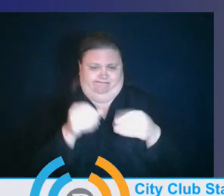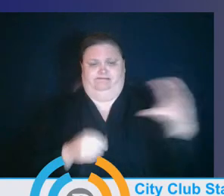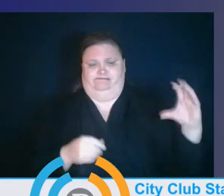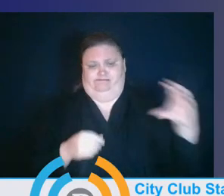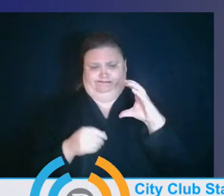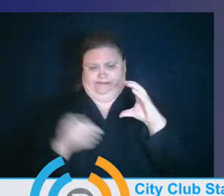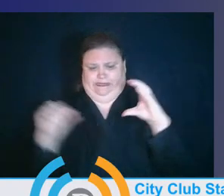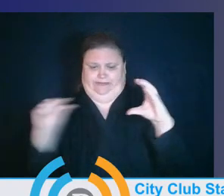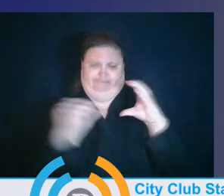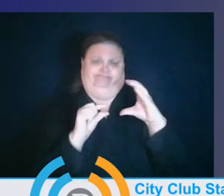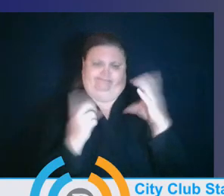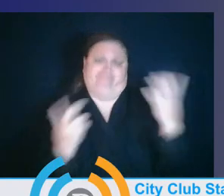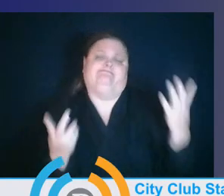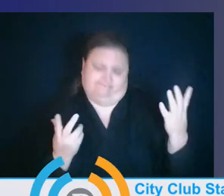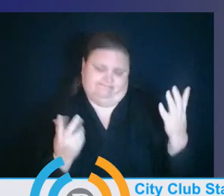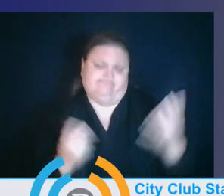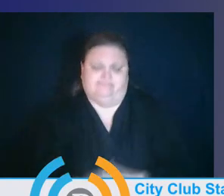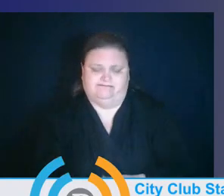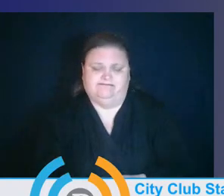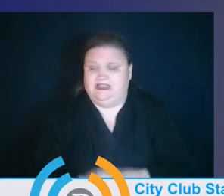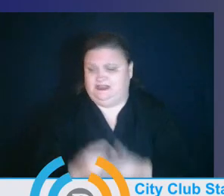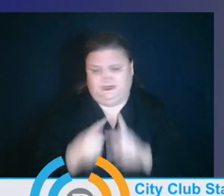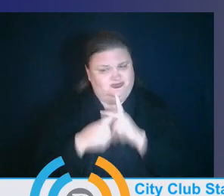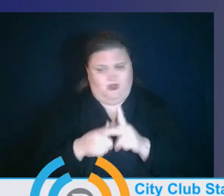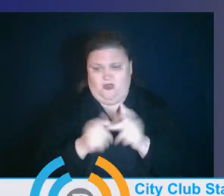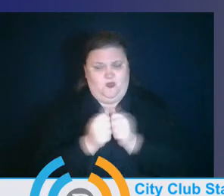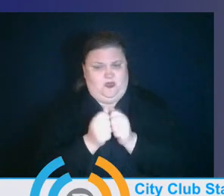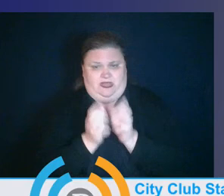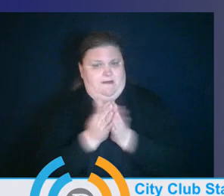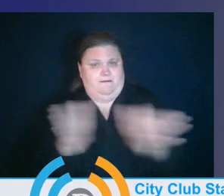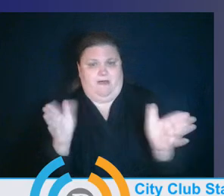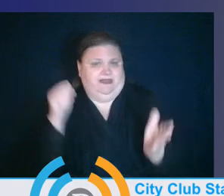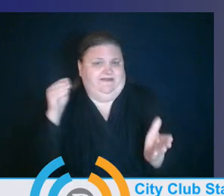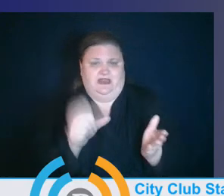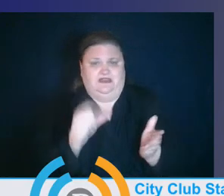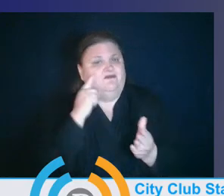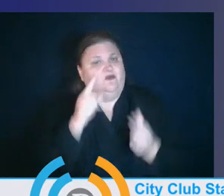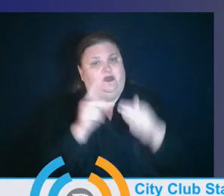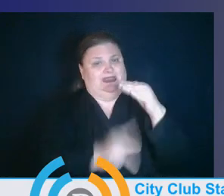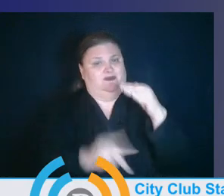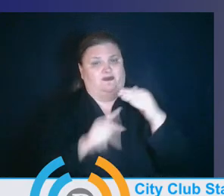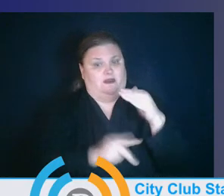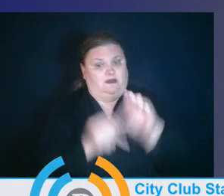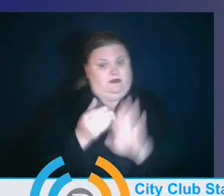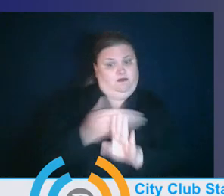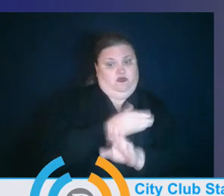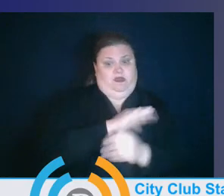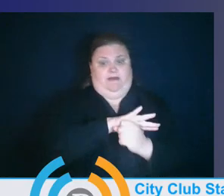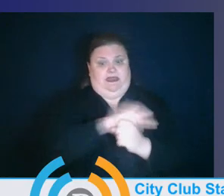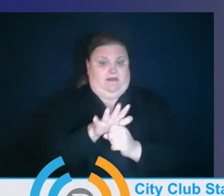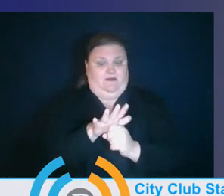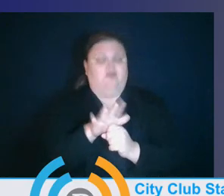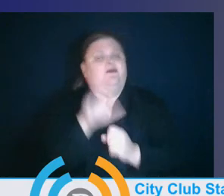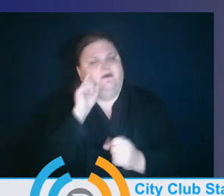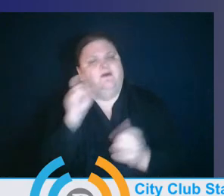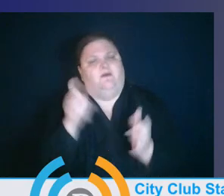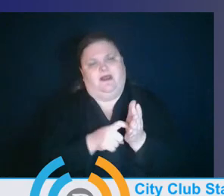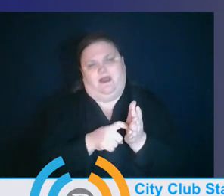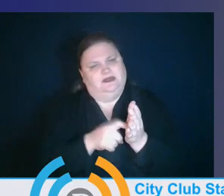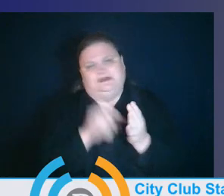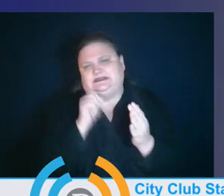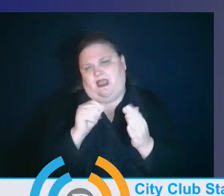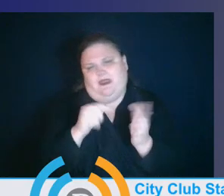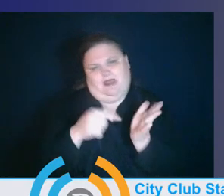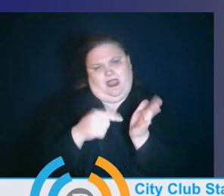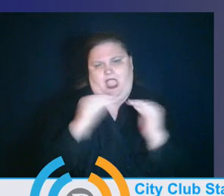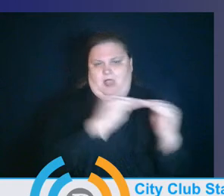beginning in kindergarten, right, is the reason pre-pandemic is one of the biggest factors of why we don't have an equitable and affordable and